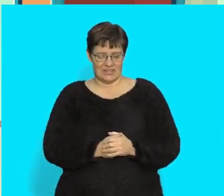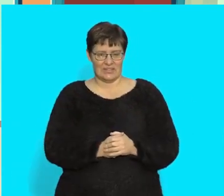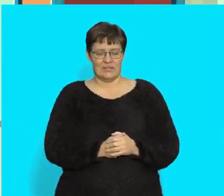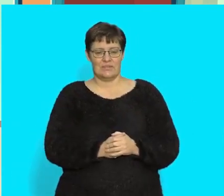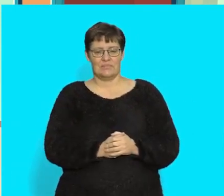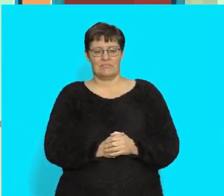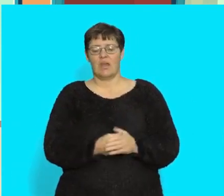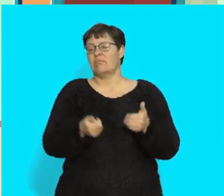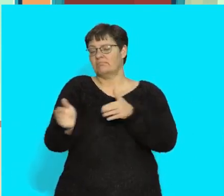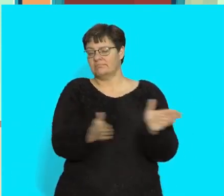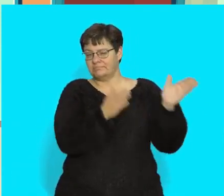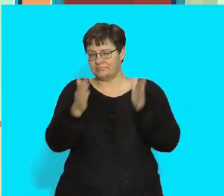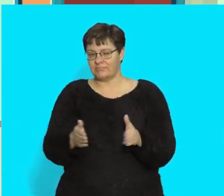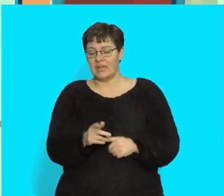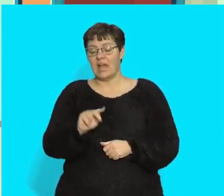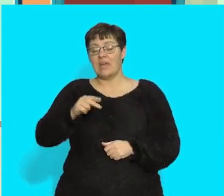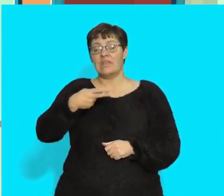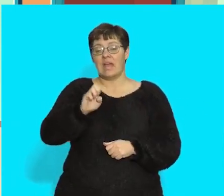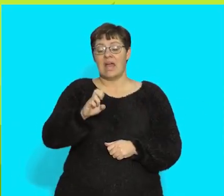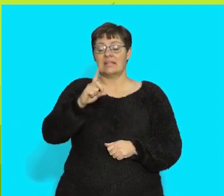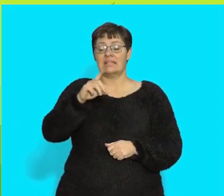The Dussies are fat.